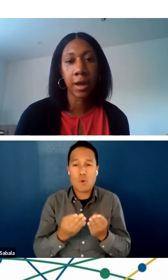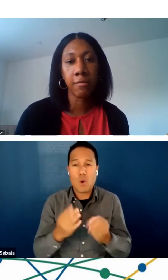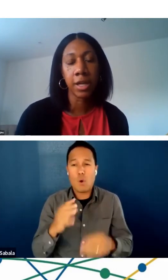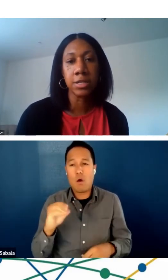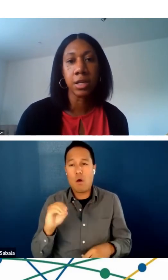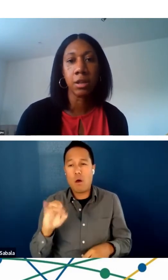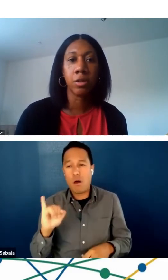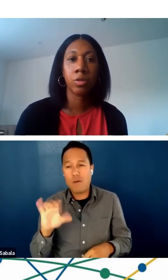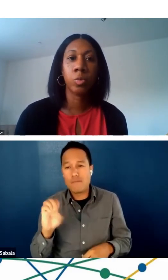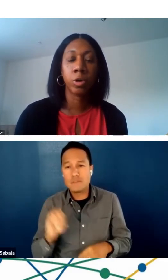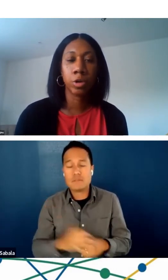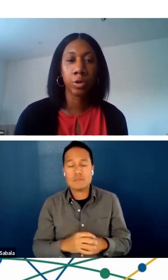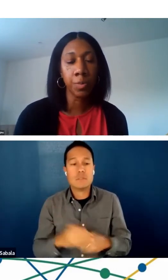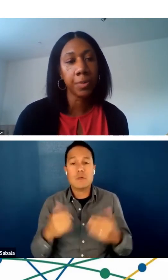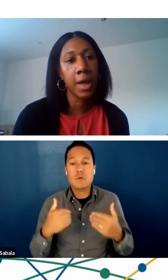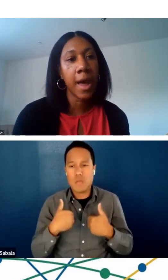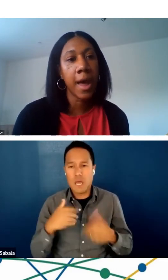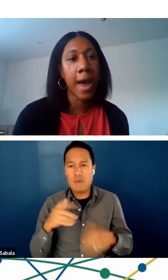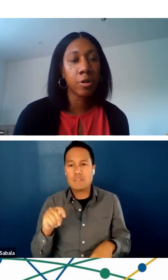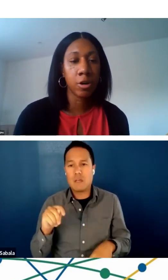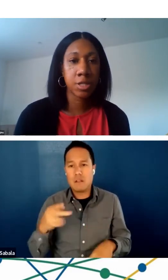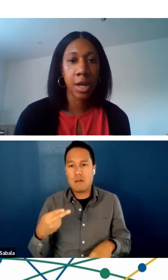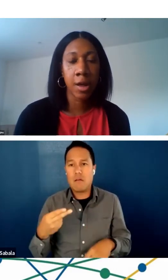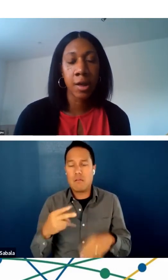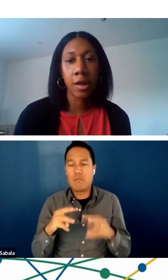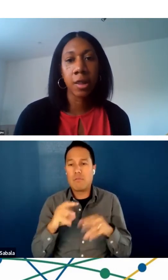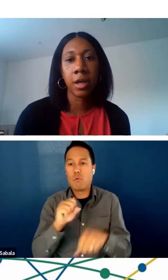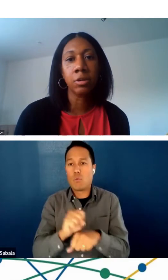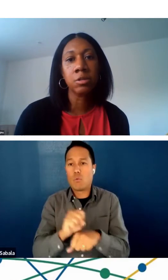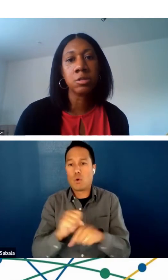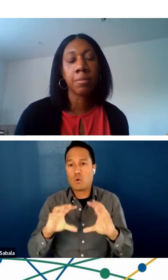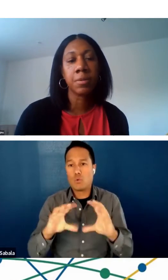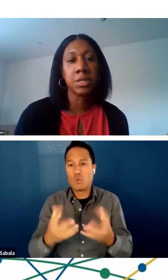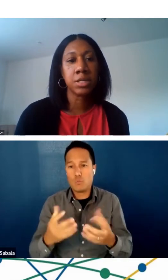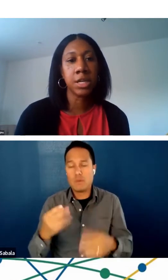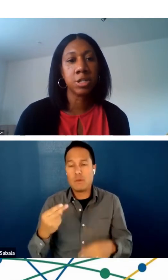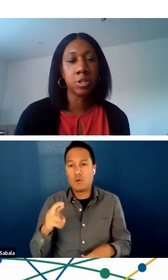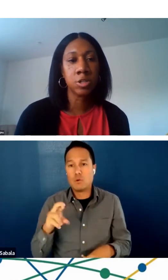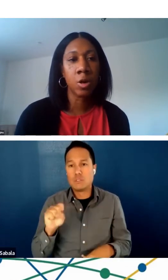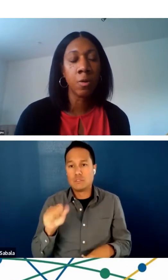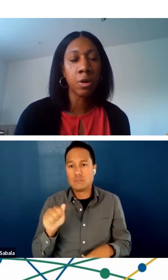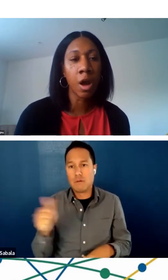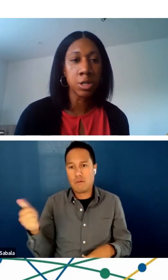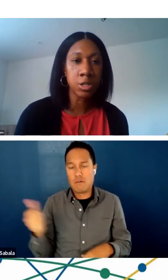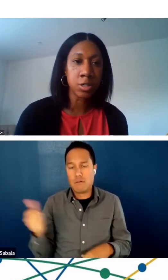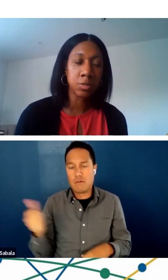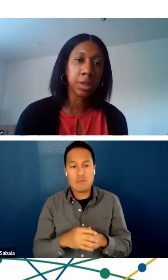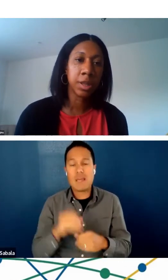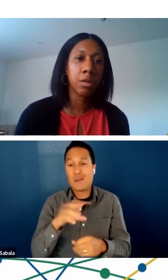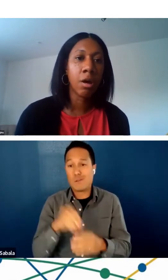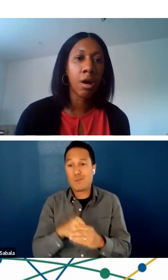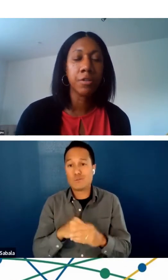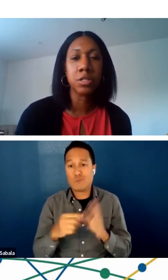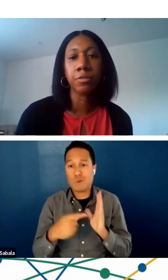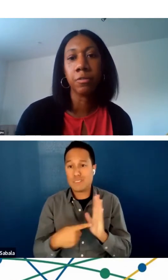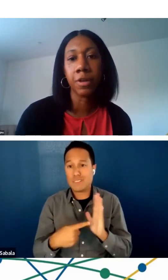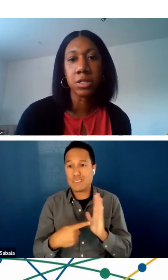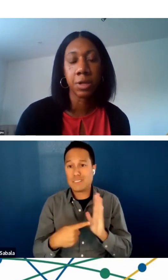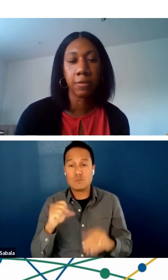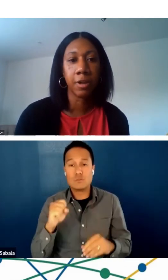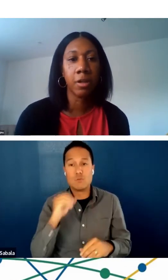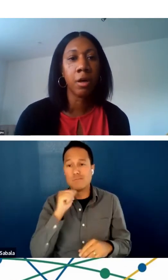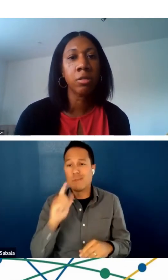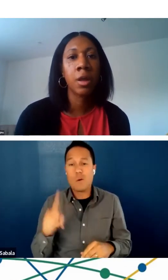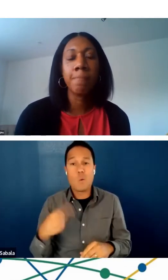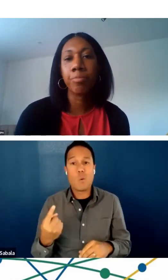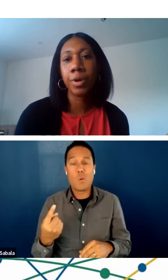actually have a telehealth workgroup at HRSA that includes representation. So, not just within the Office for